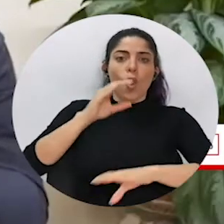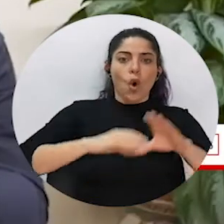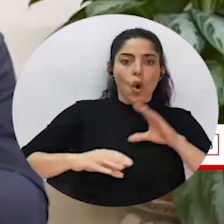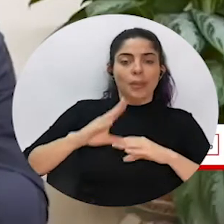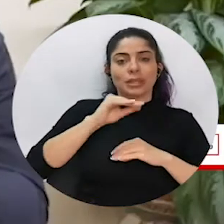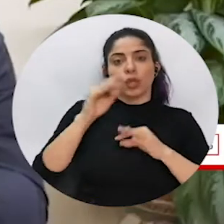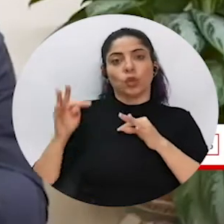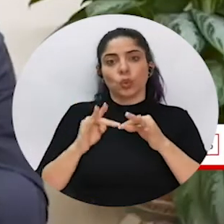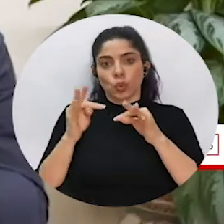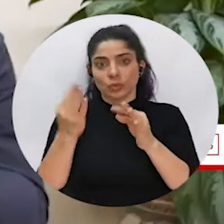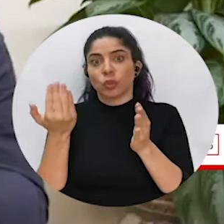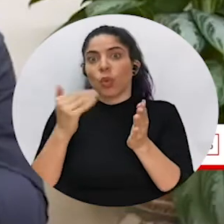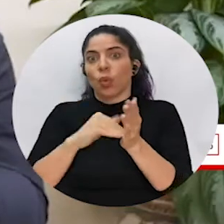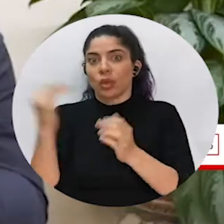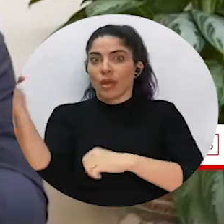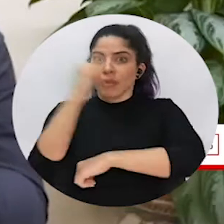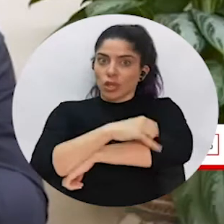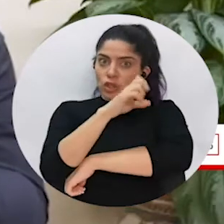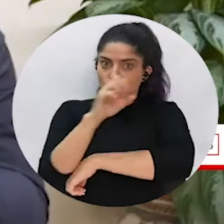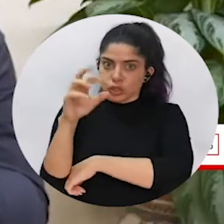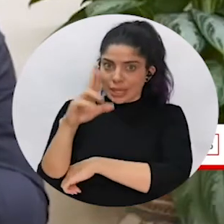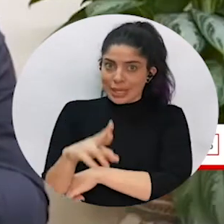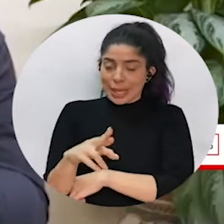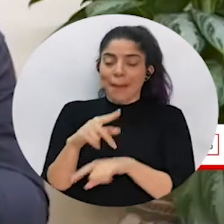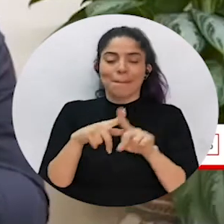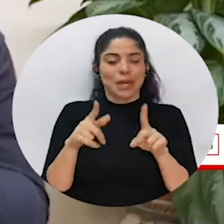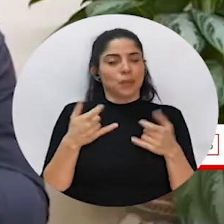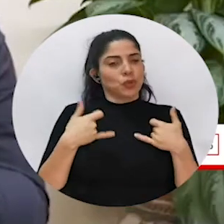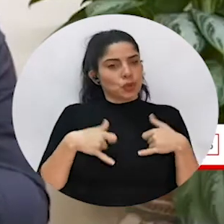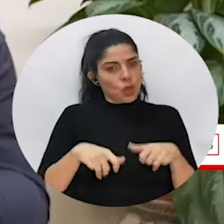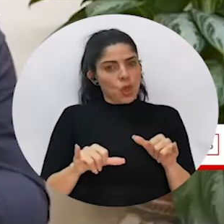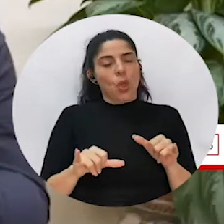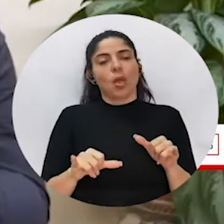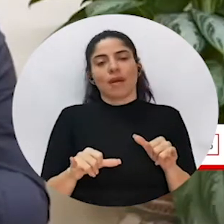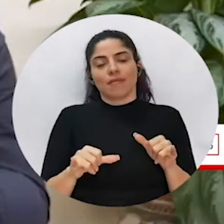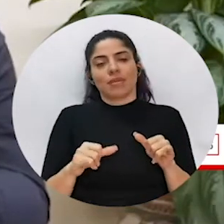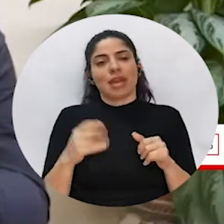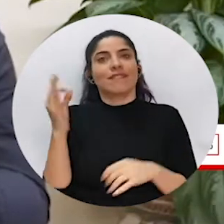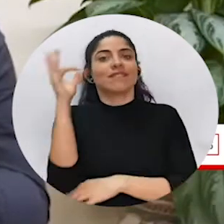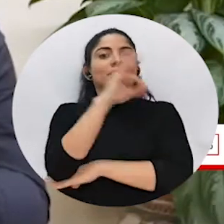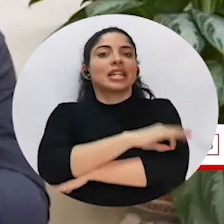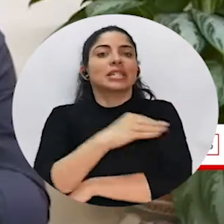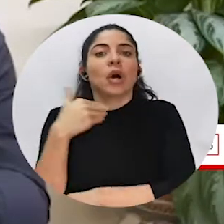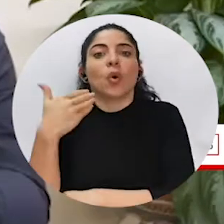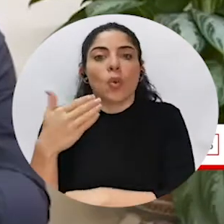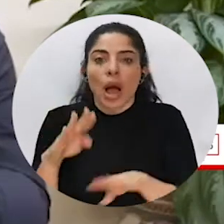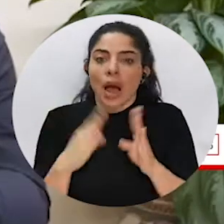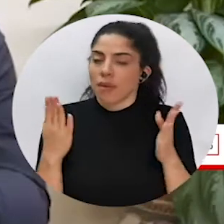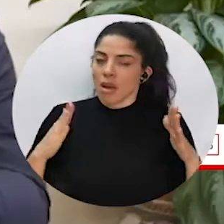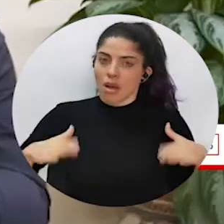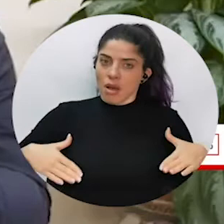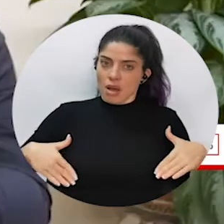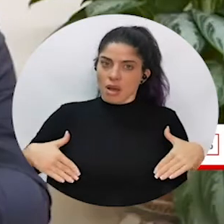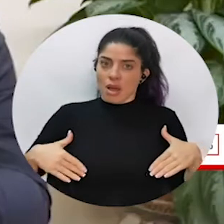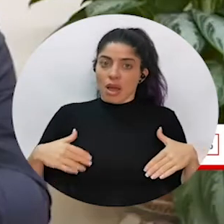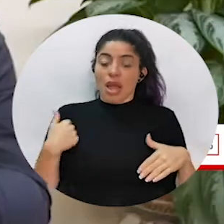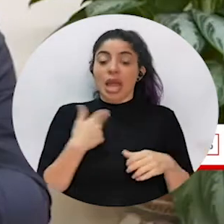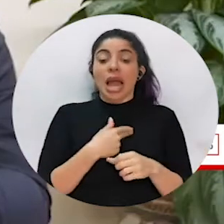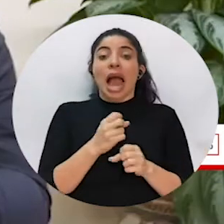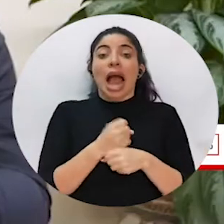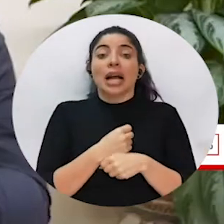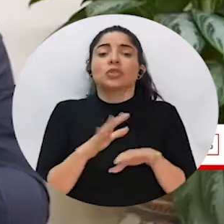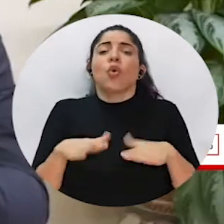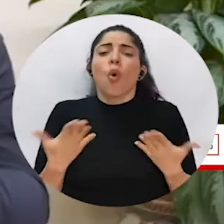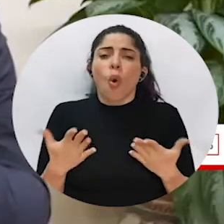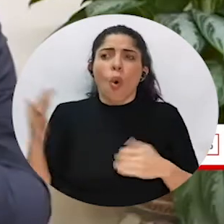having commercial and tourist flights coming back to Costa Rica. We still have pending the date in which we're going to do it,